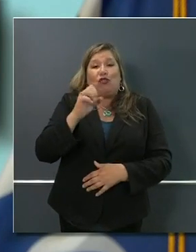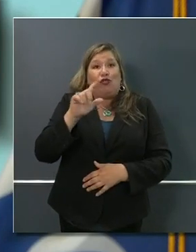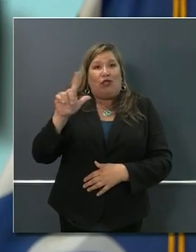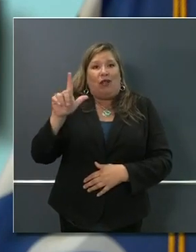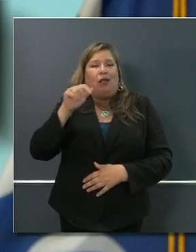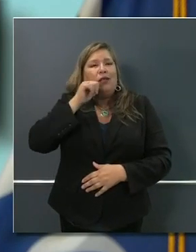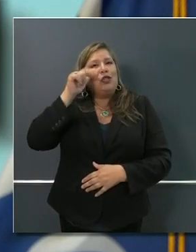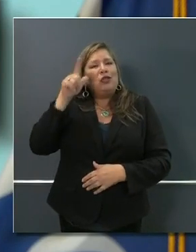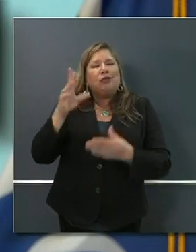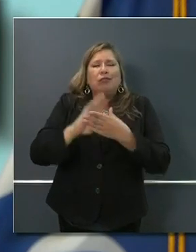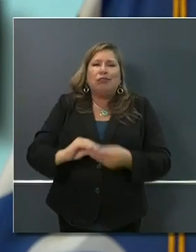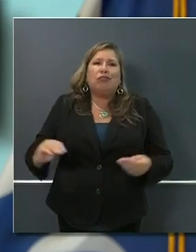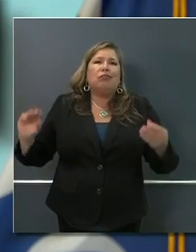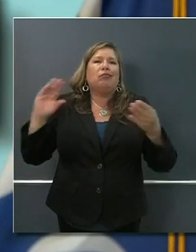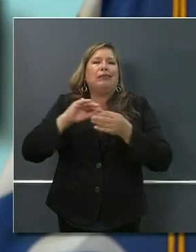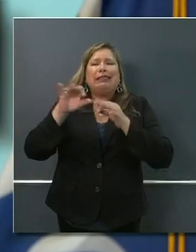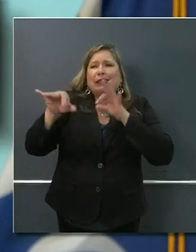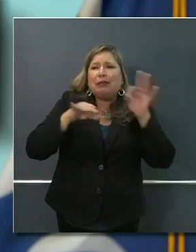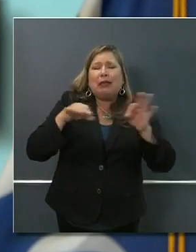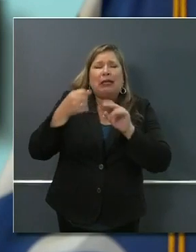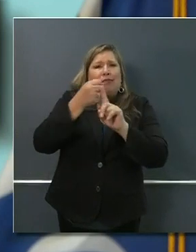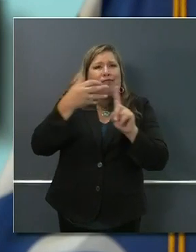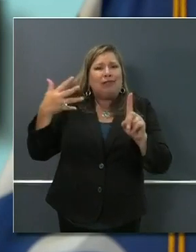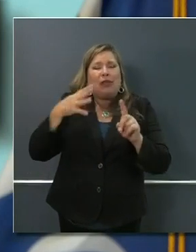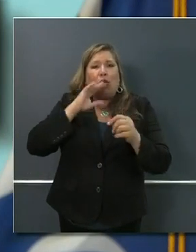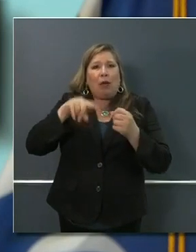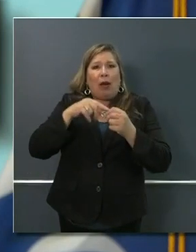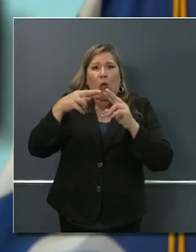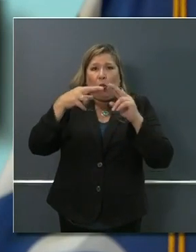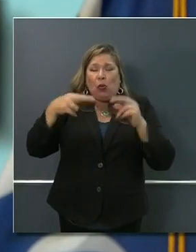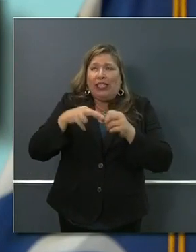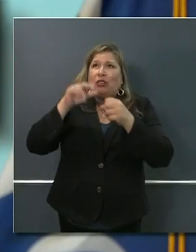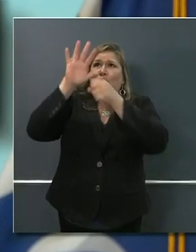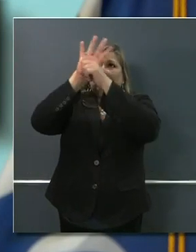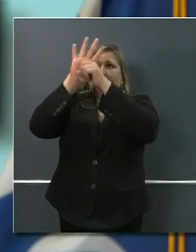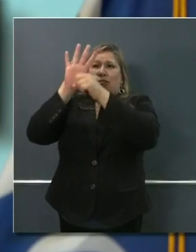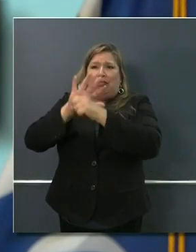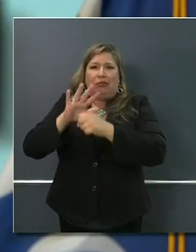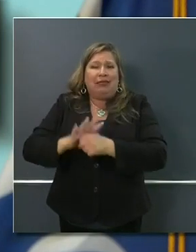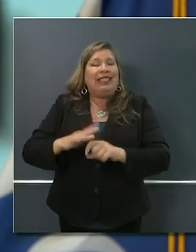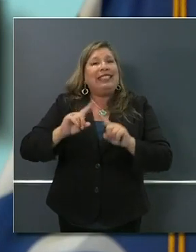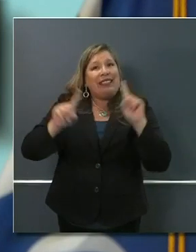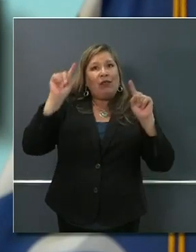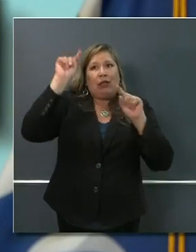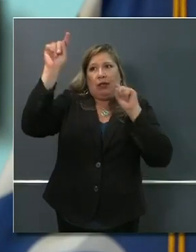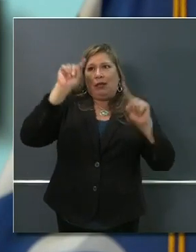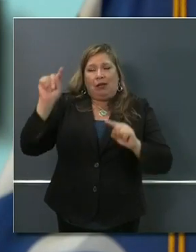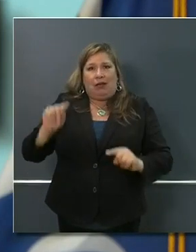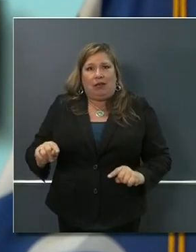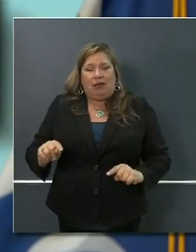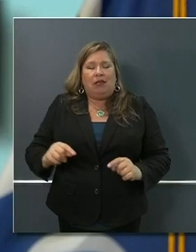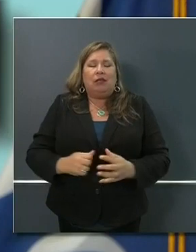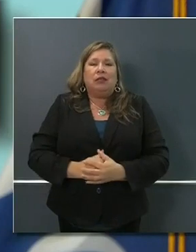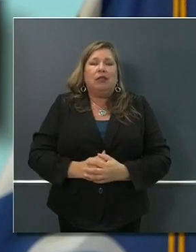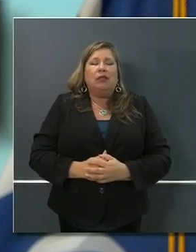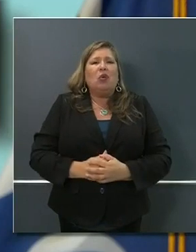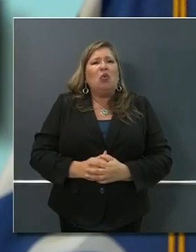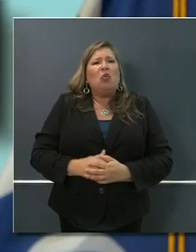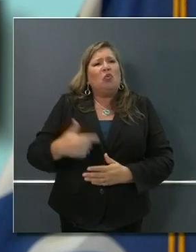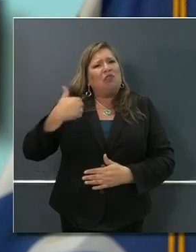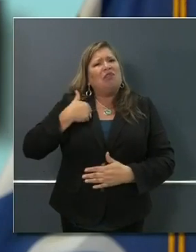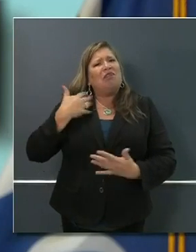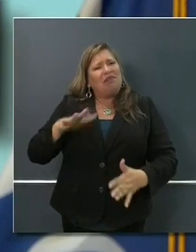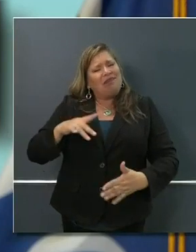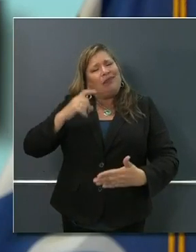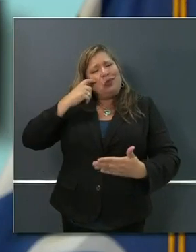We've talked about regional variation for now many months, pretty consistently. So the answer to your question is, no, I've long recognized, and I've said